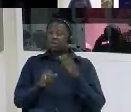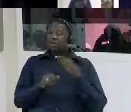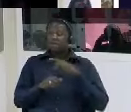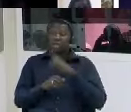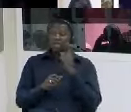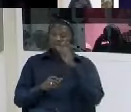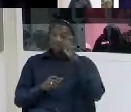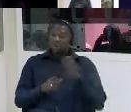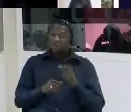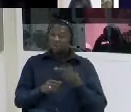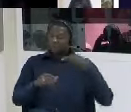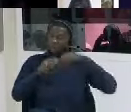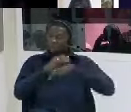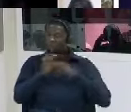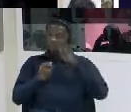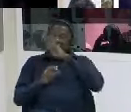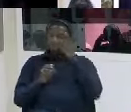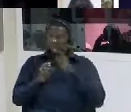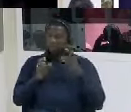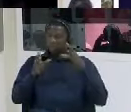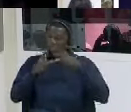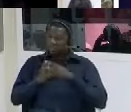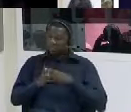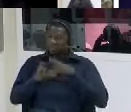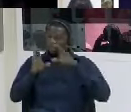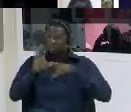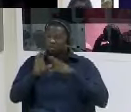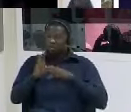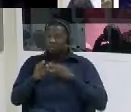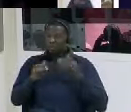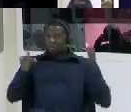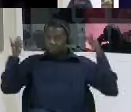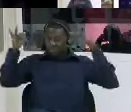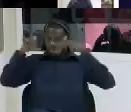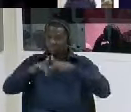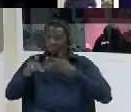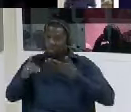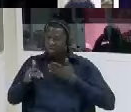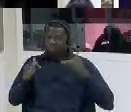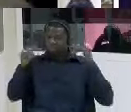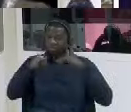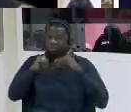situation you applied were there any efforts that you know uh